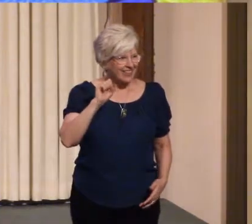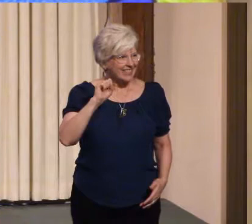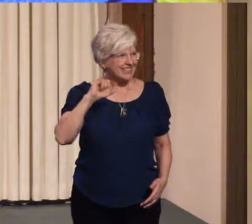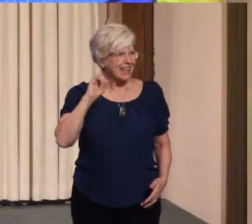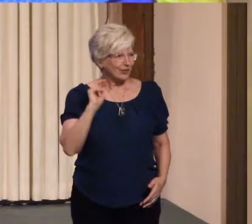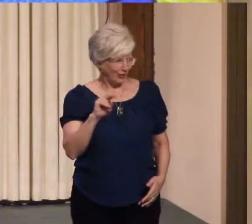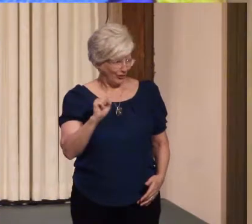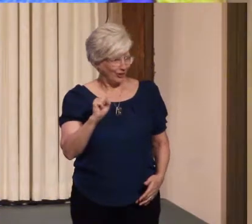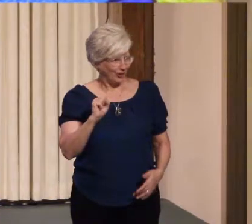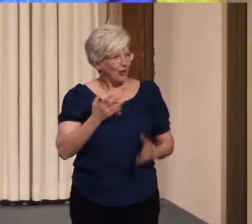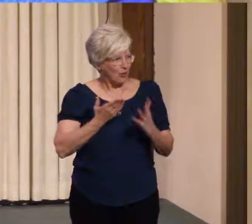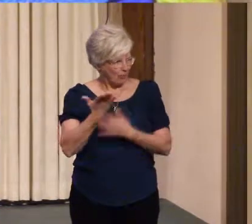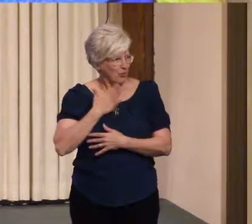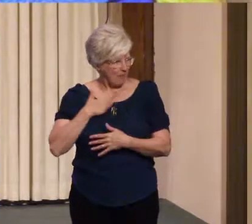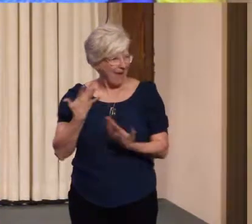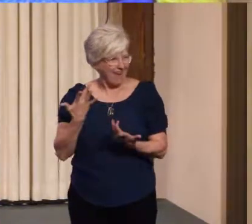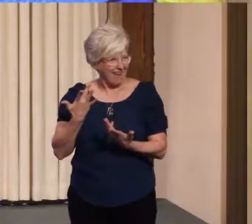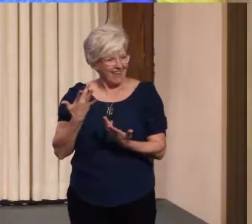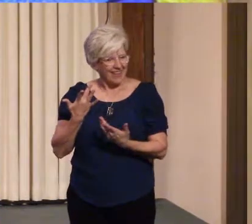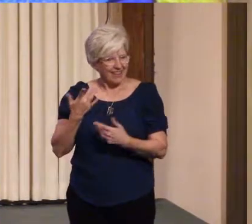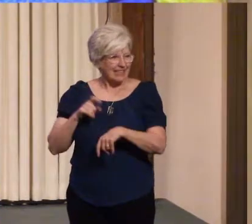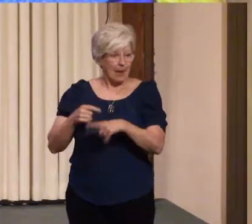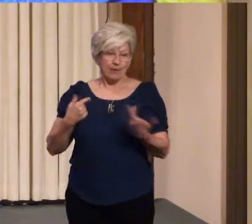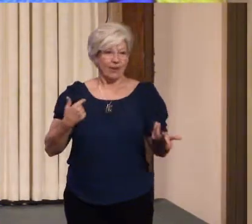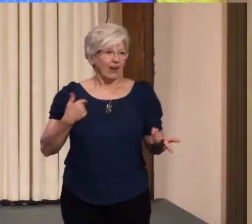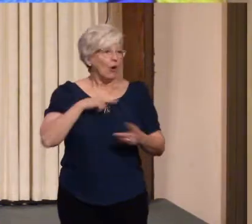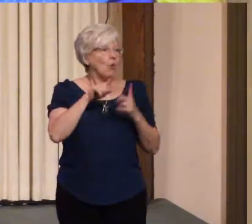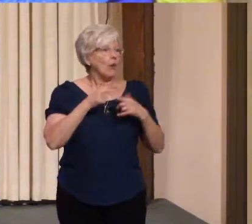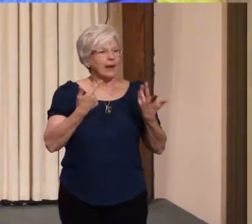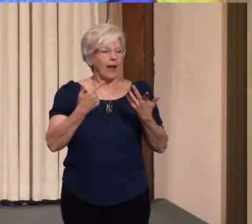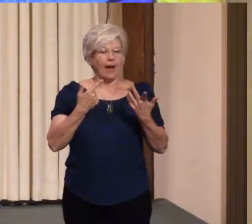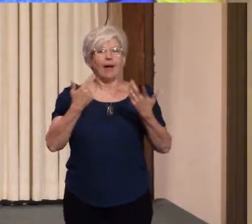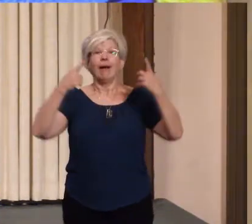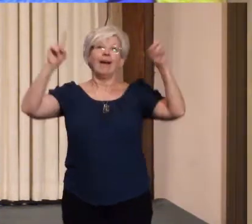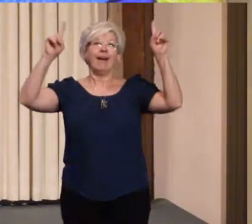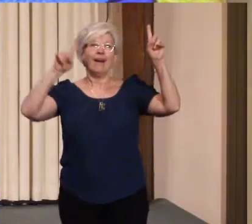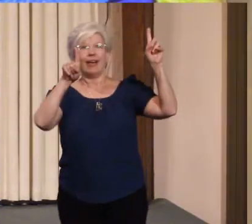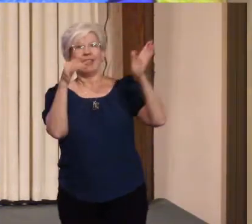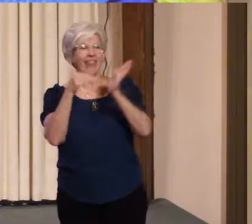now. I'll have myself a little party when I hit a thousand I think.